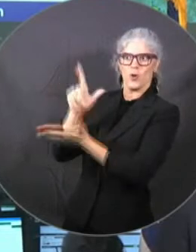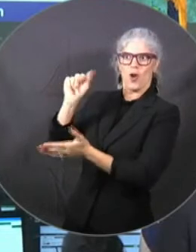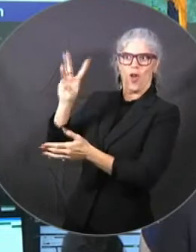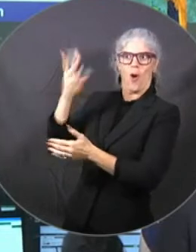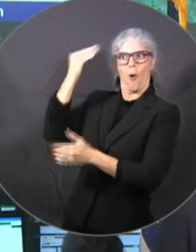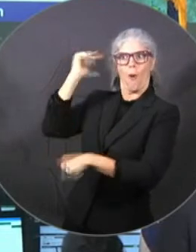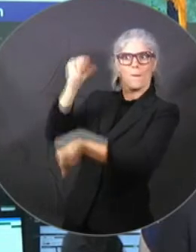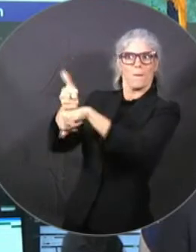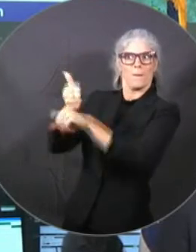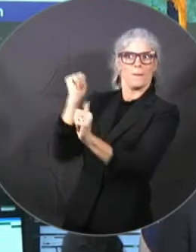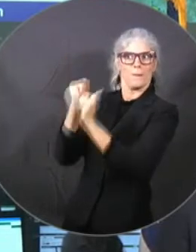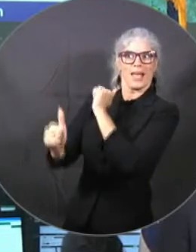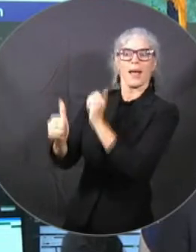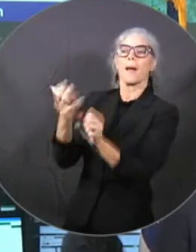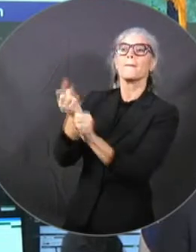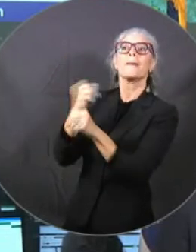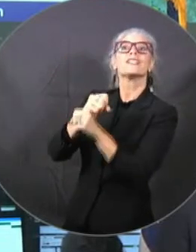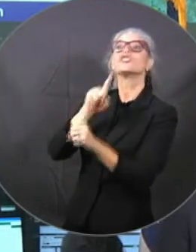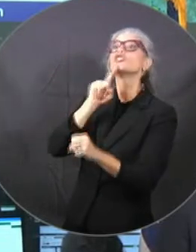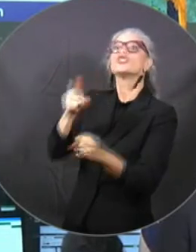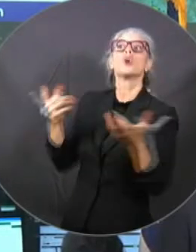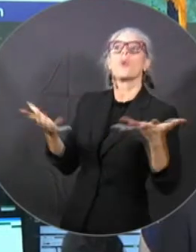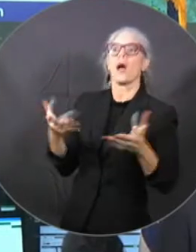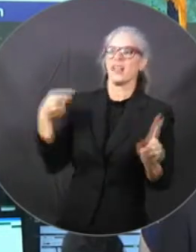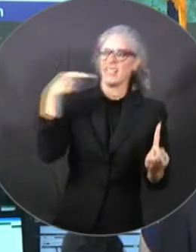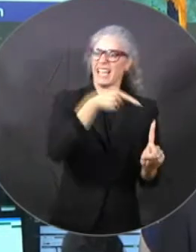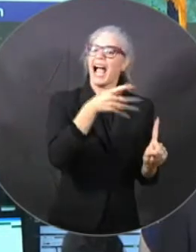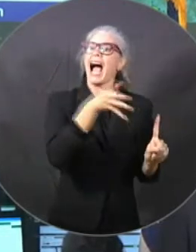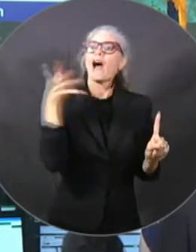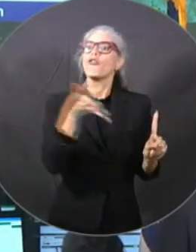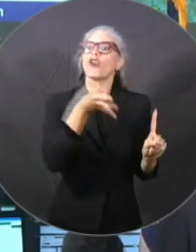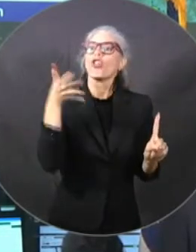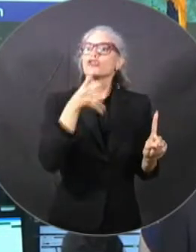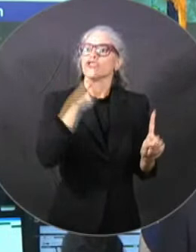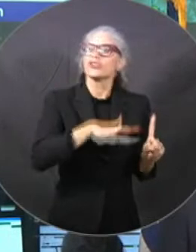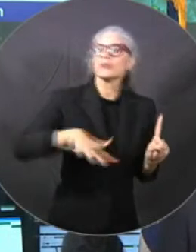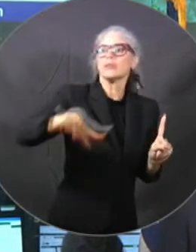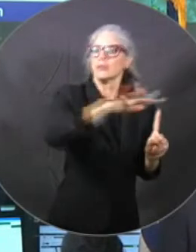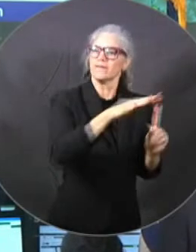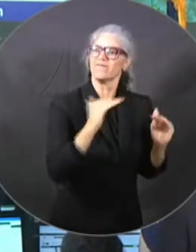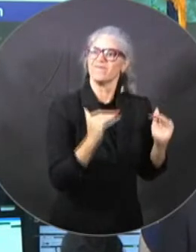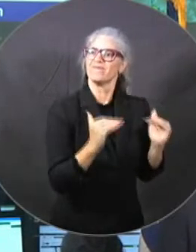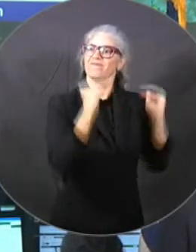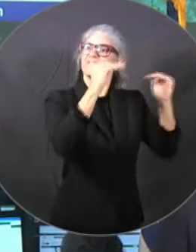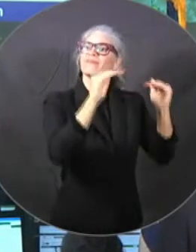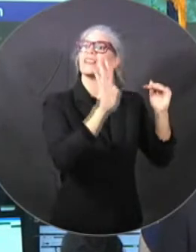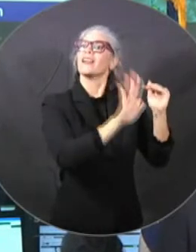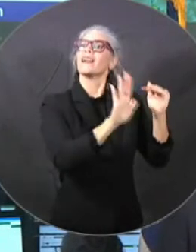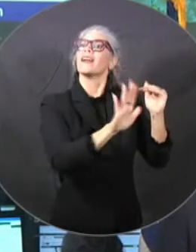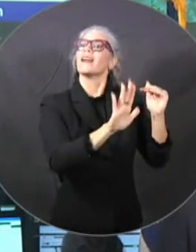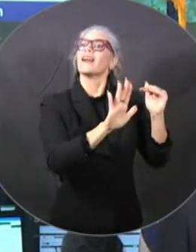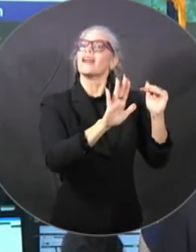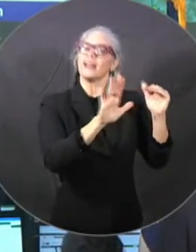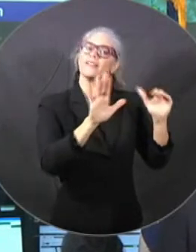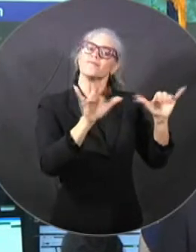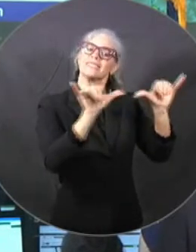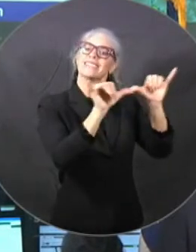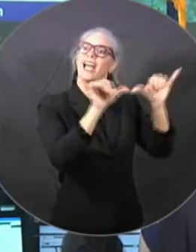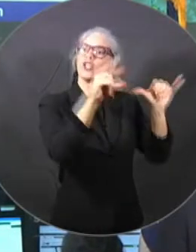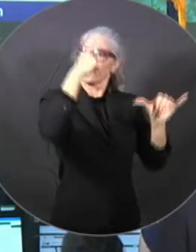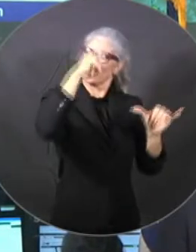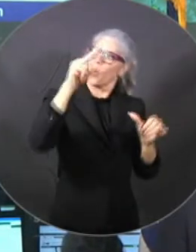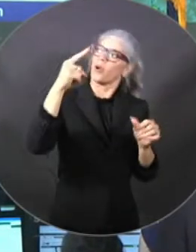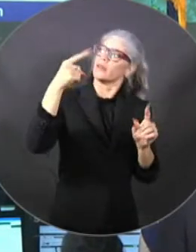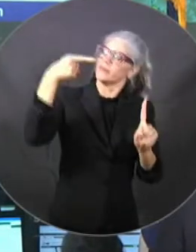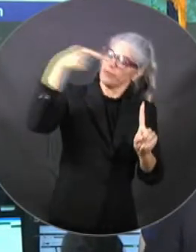is considered in this farm bill. We've still not gotten a lot of relief from Ian in the agriculture community. We're looking for block grants